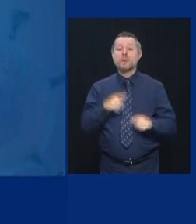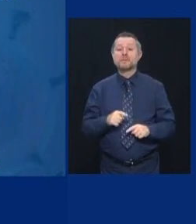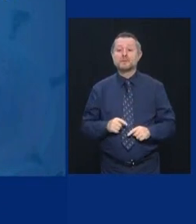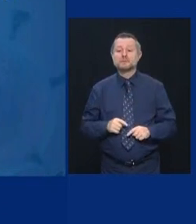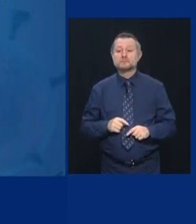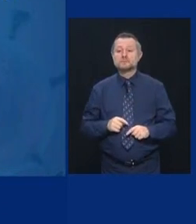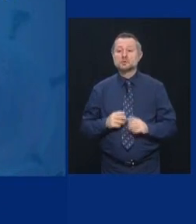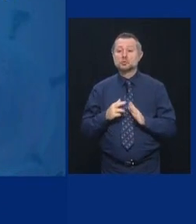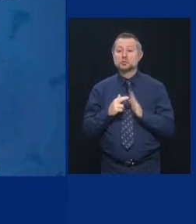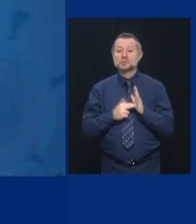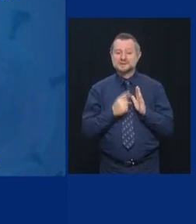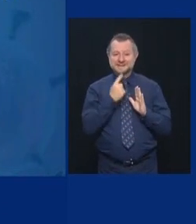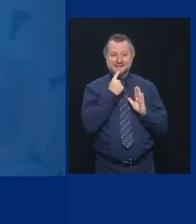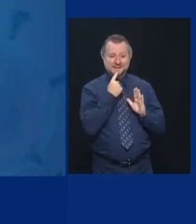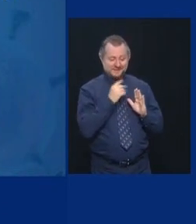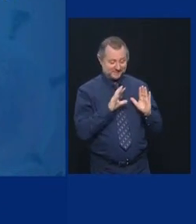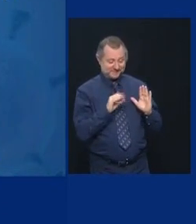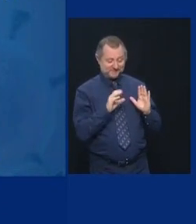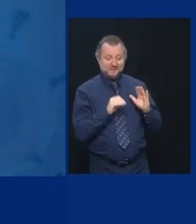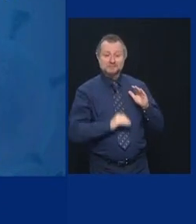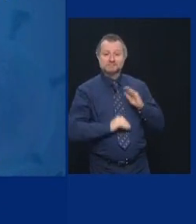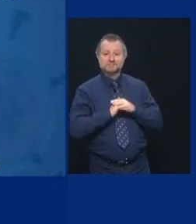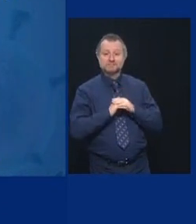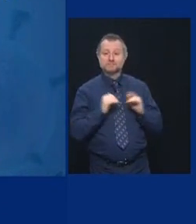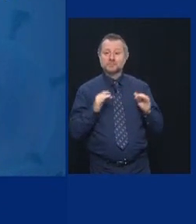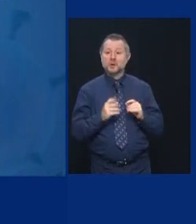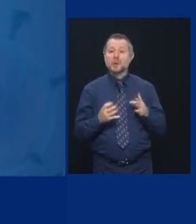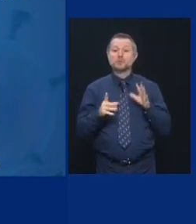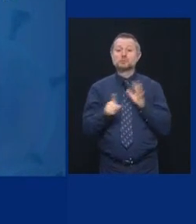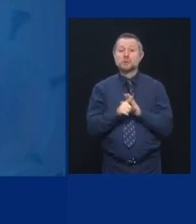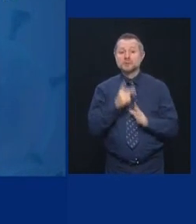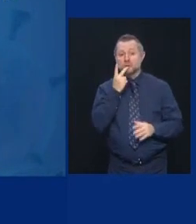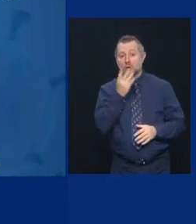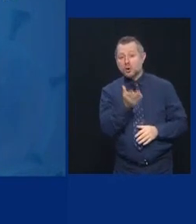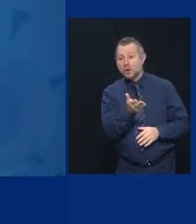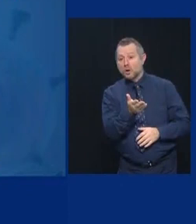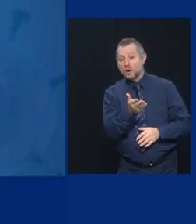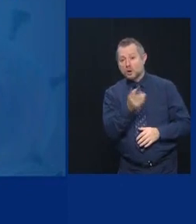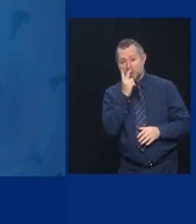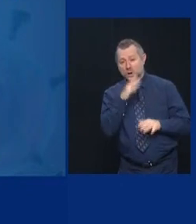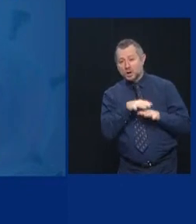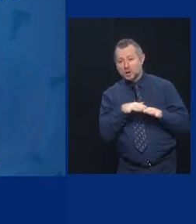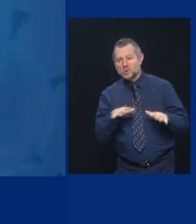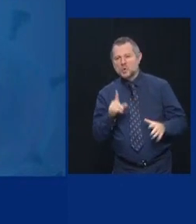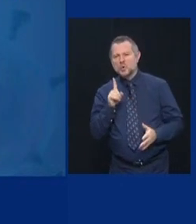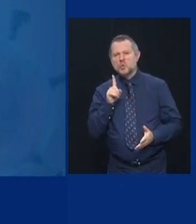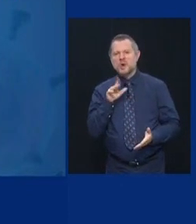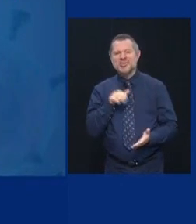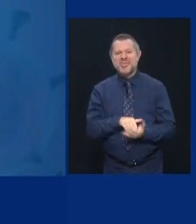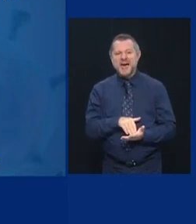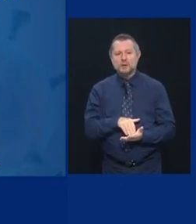outdoors. They had 1,000. 50.